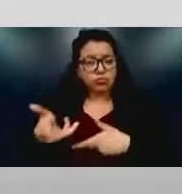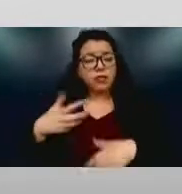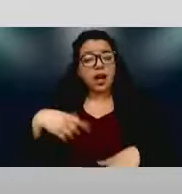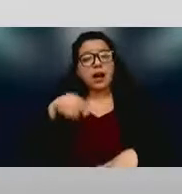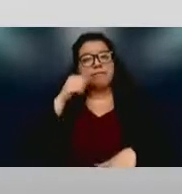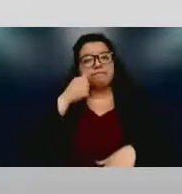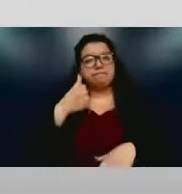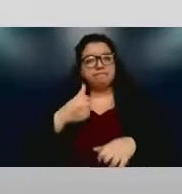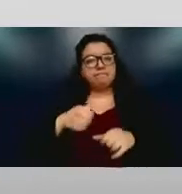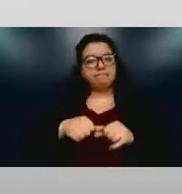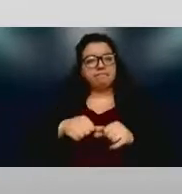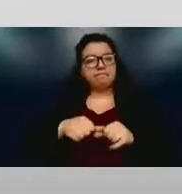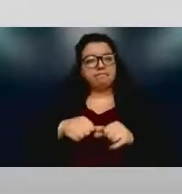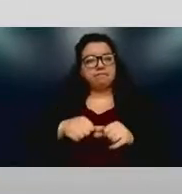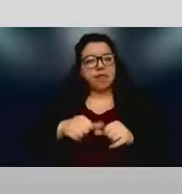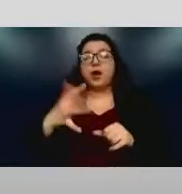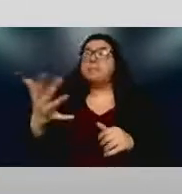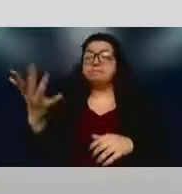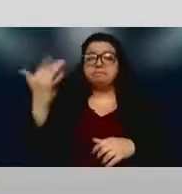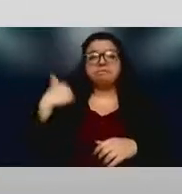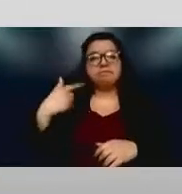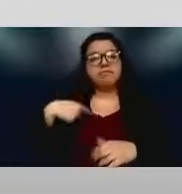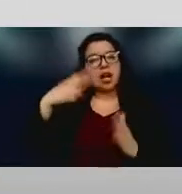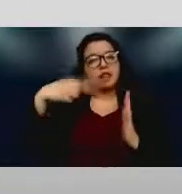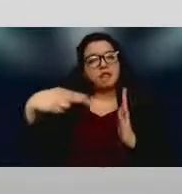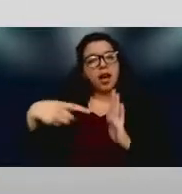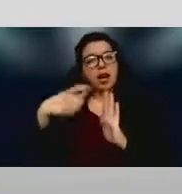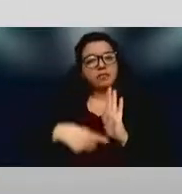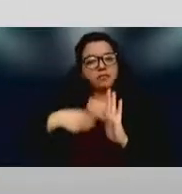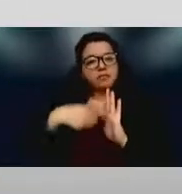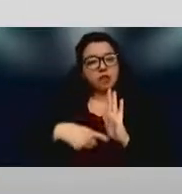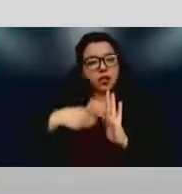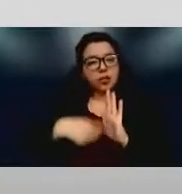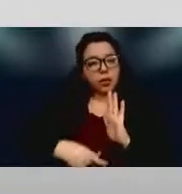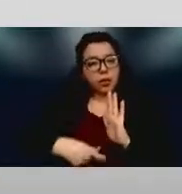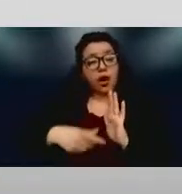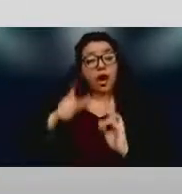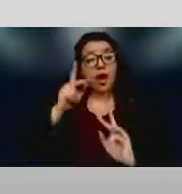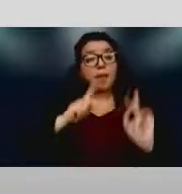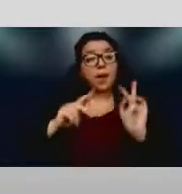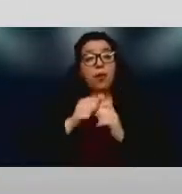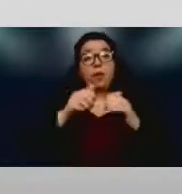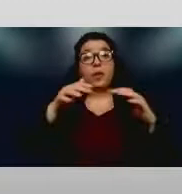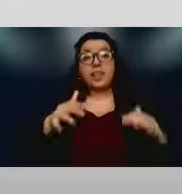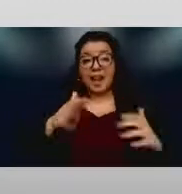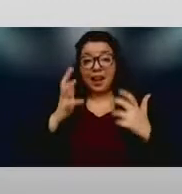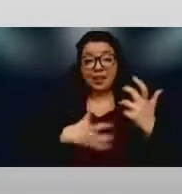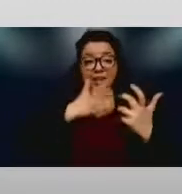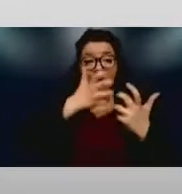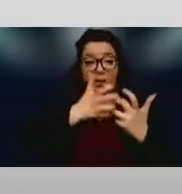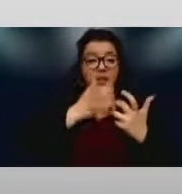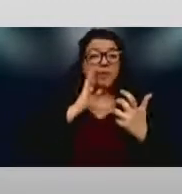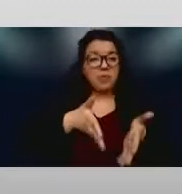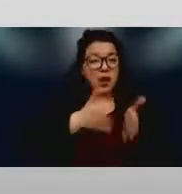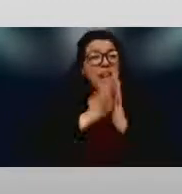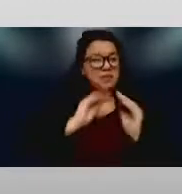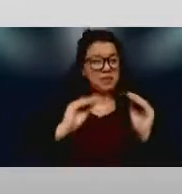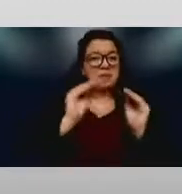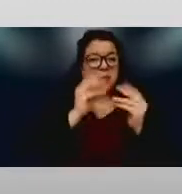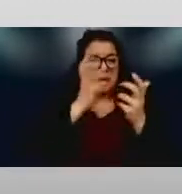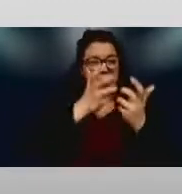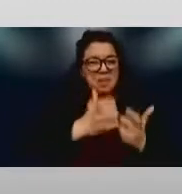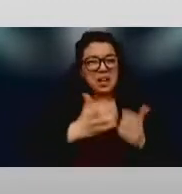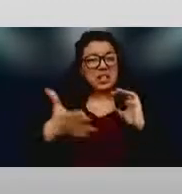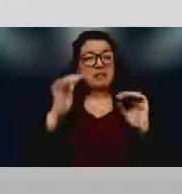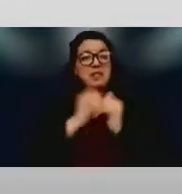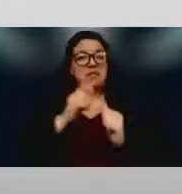research article a long time ago now where actually people without disabilities ask for more accommodations than students who deal with disabilities. I don't know if that's true,